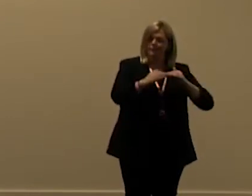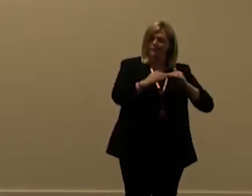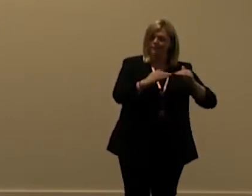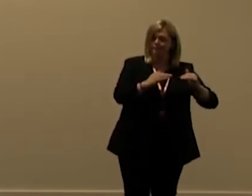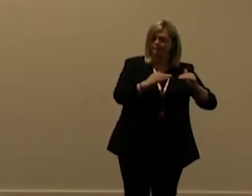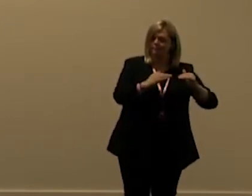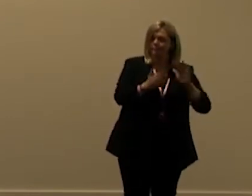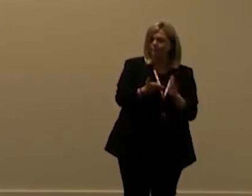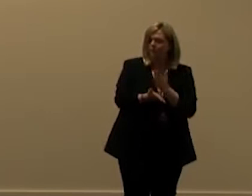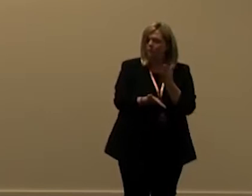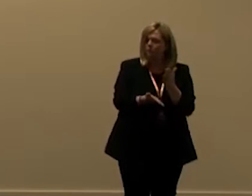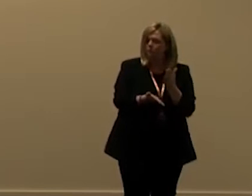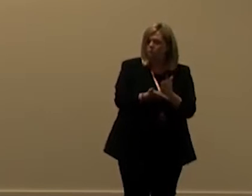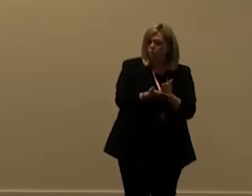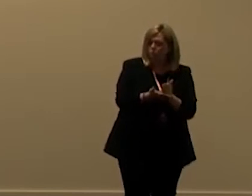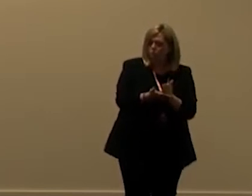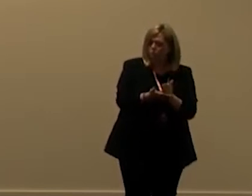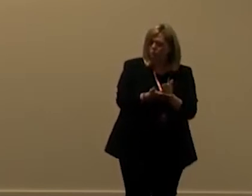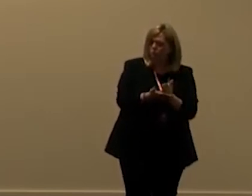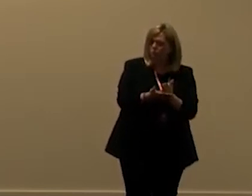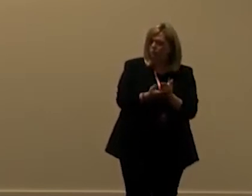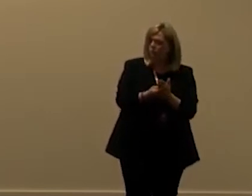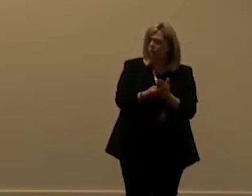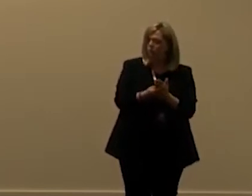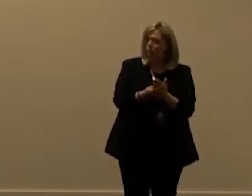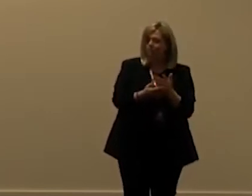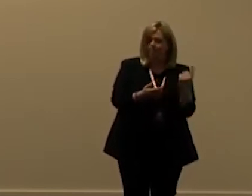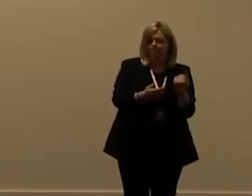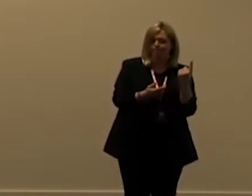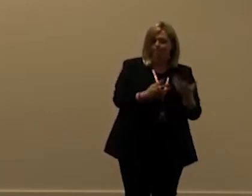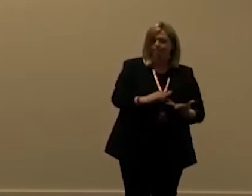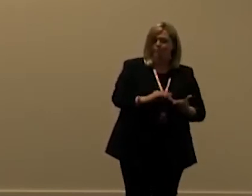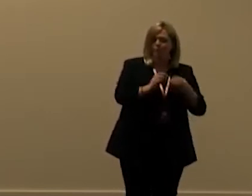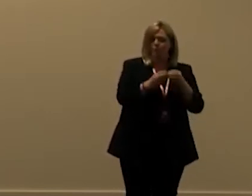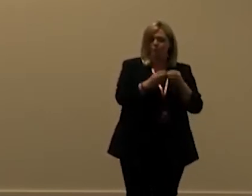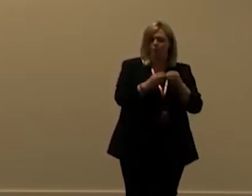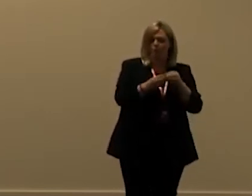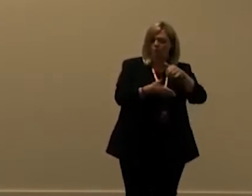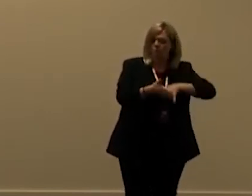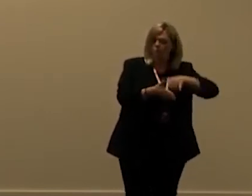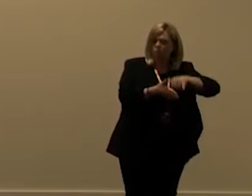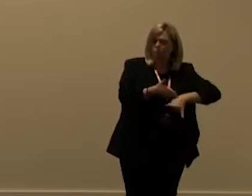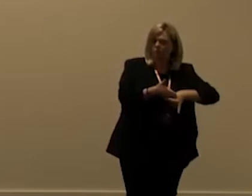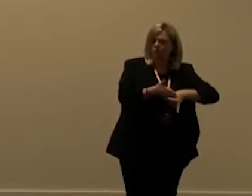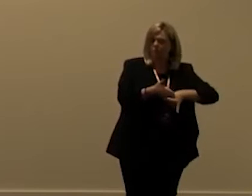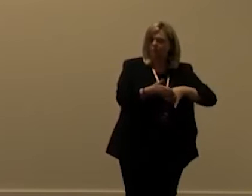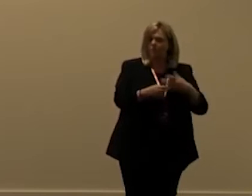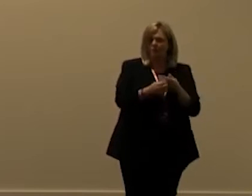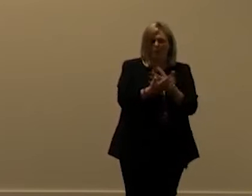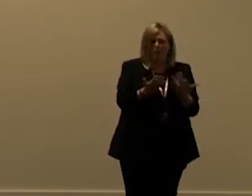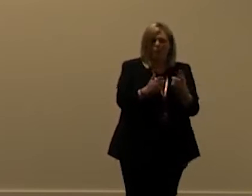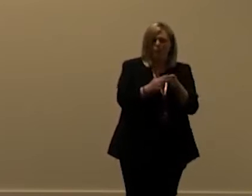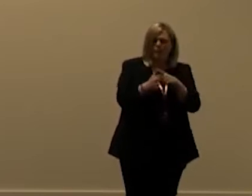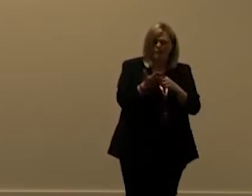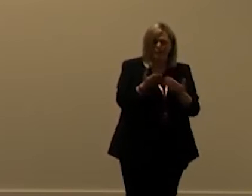um somebody who are creating a very cool migration script and pushing a lot of data